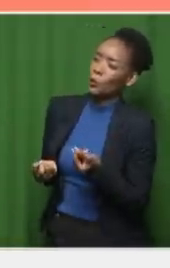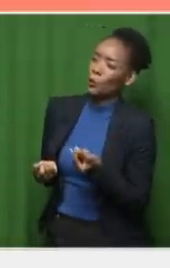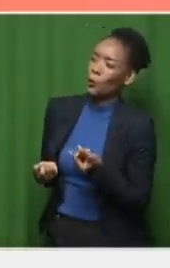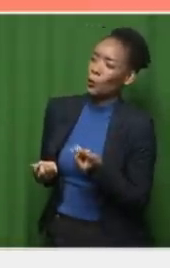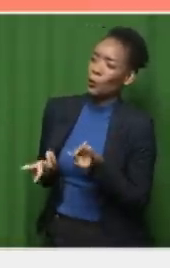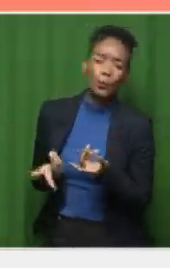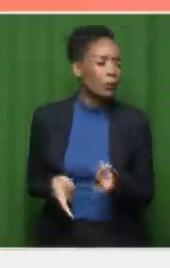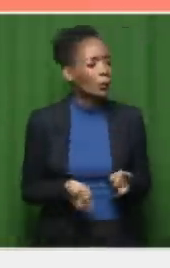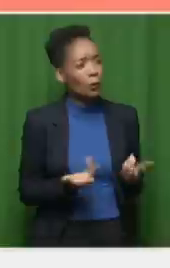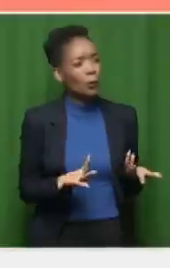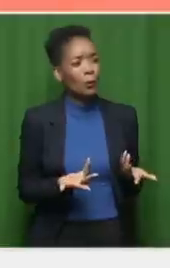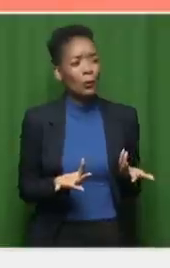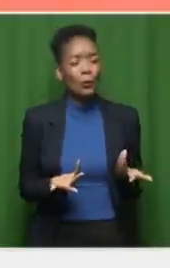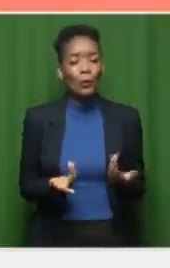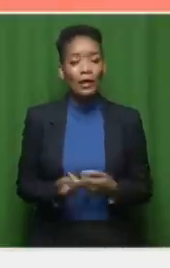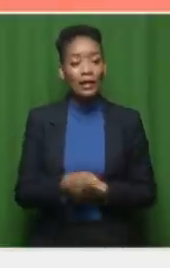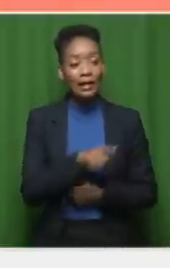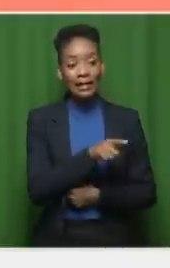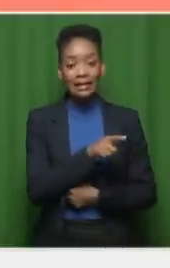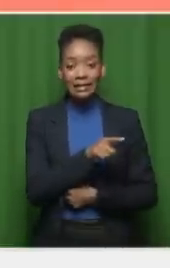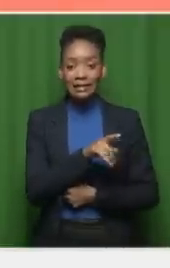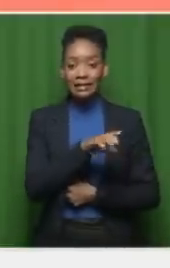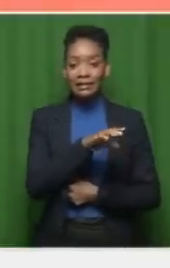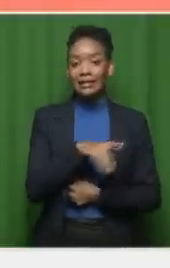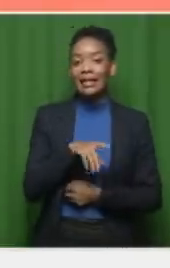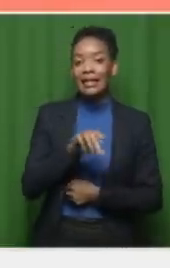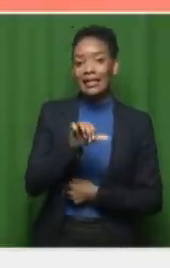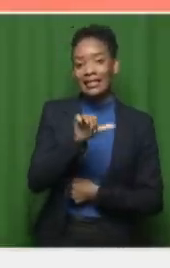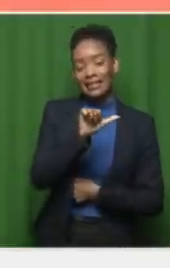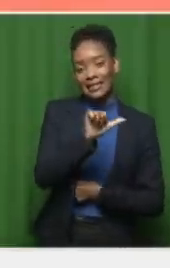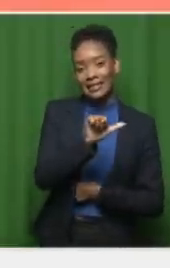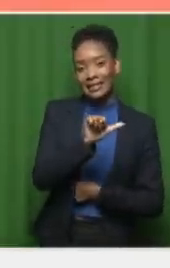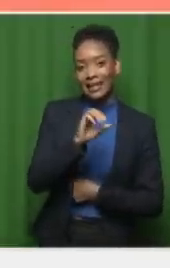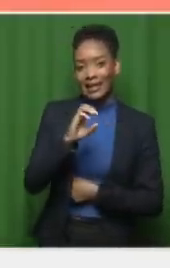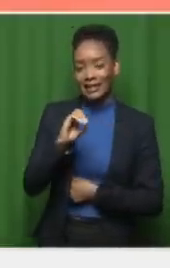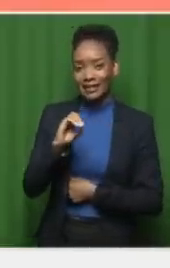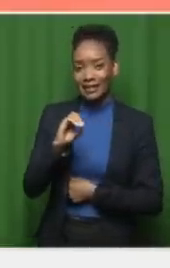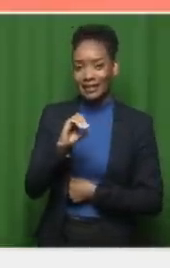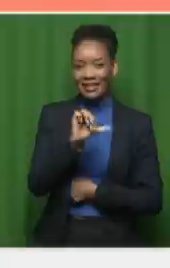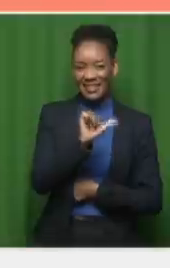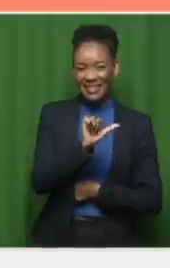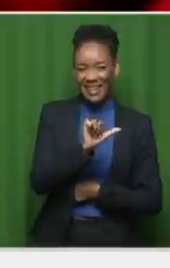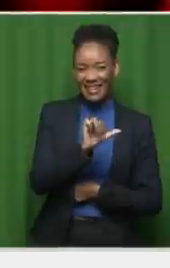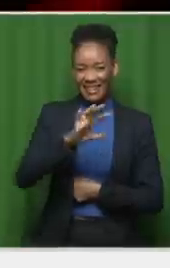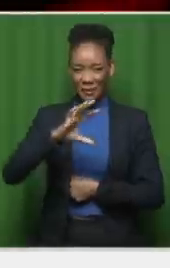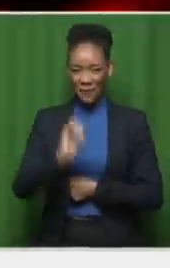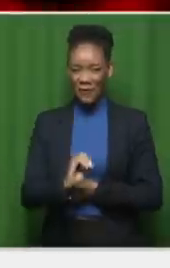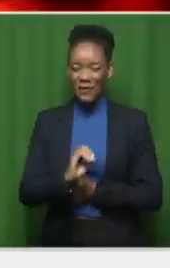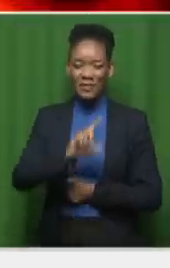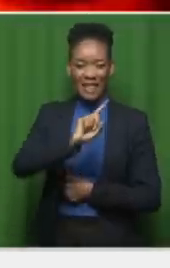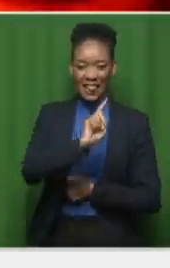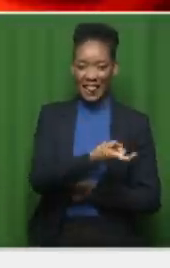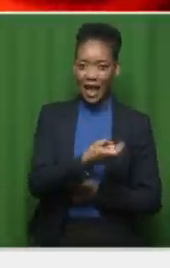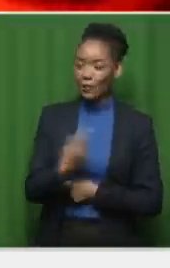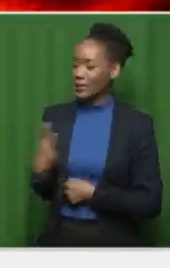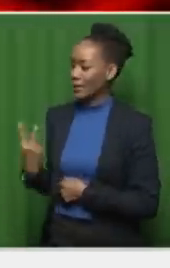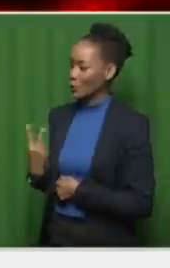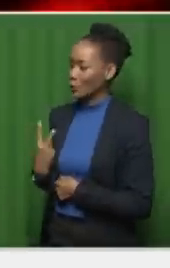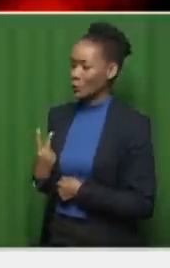At that time, they asked for $650,000. And we had no means, none whatsoever.